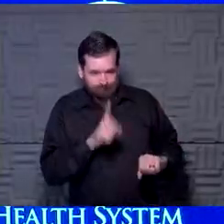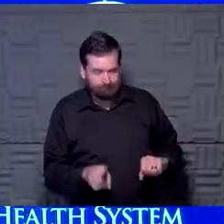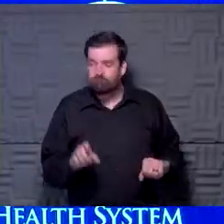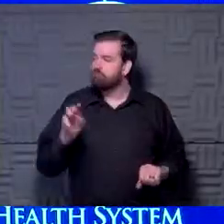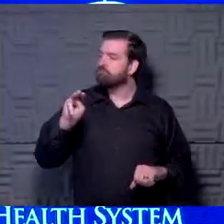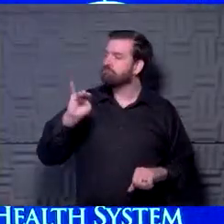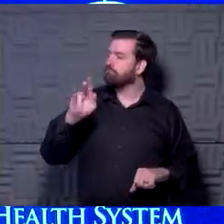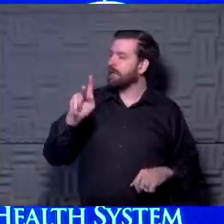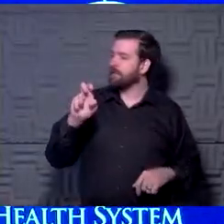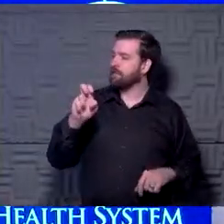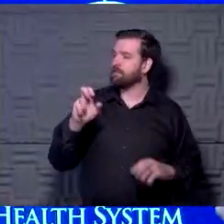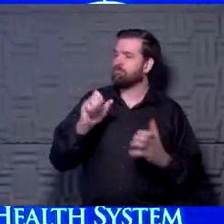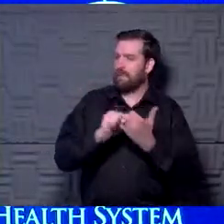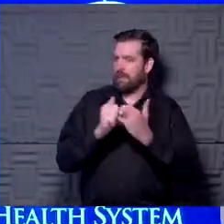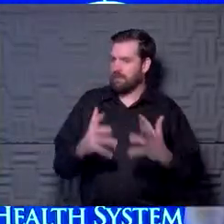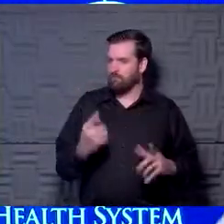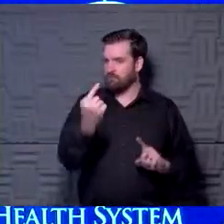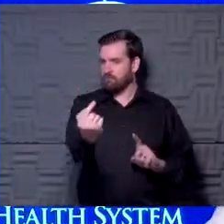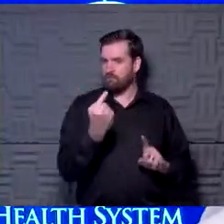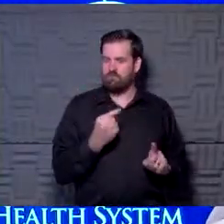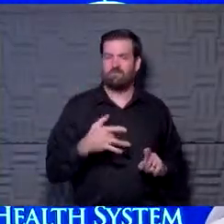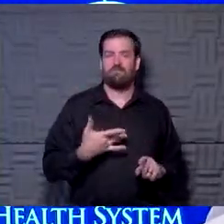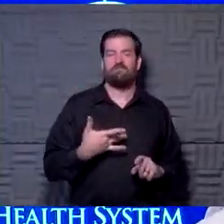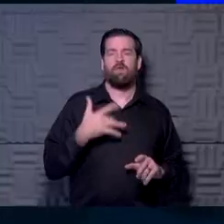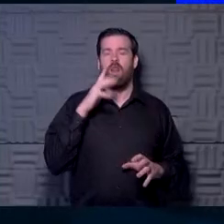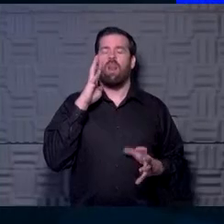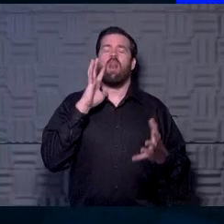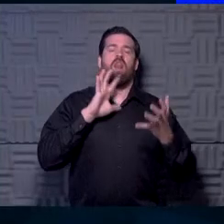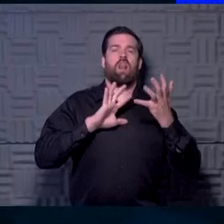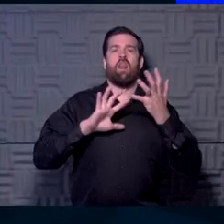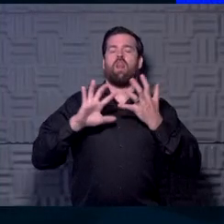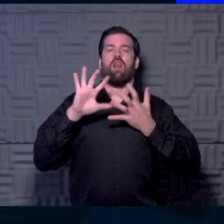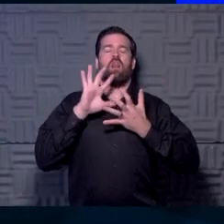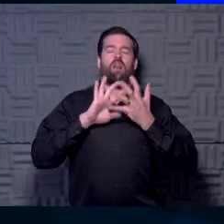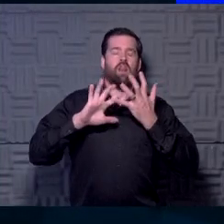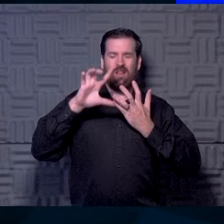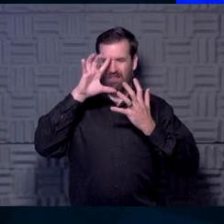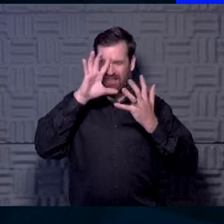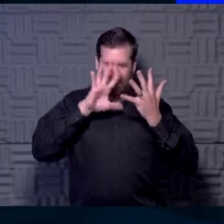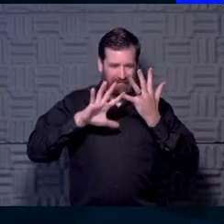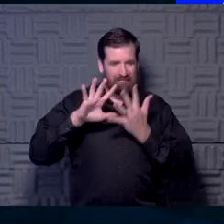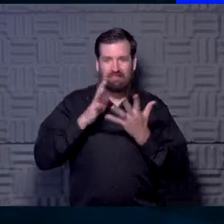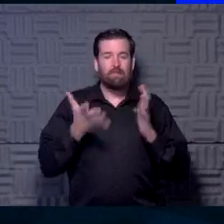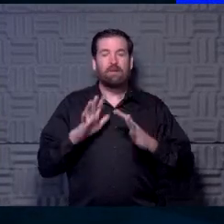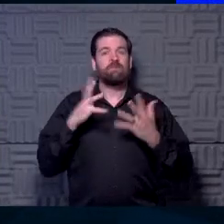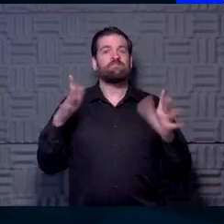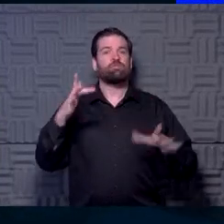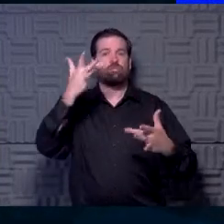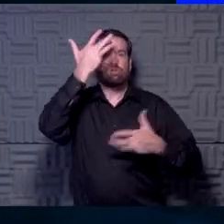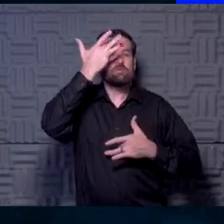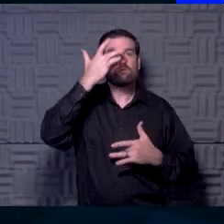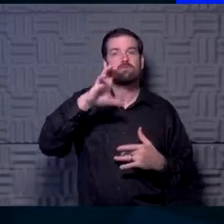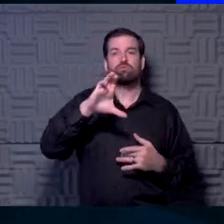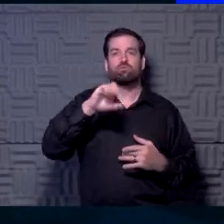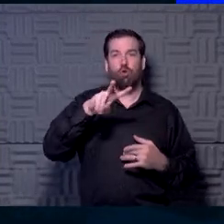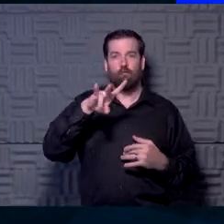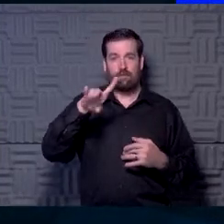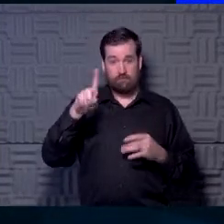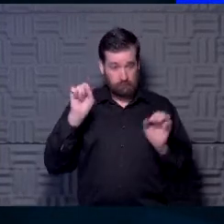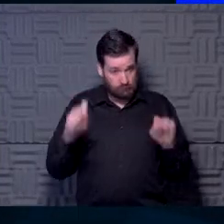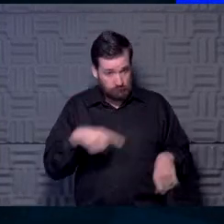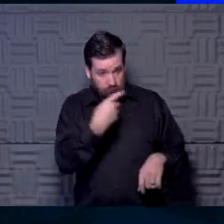if an athlete comes to you and feels a little bit in a fog or something, maybe had COVID, what do you think? Can you tell them that it's safe?